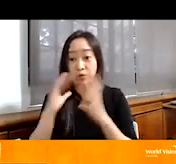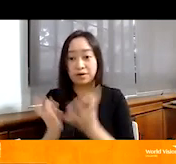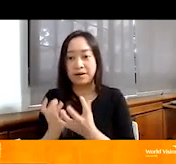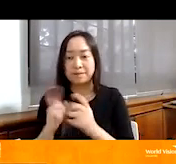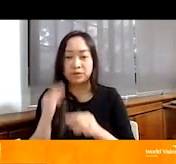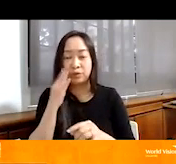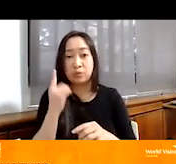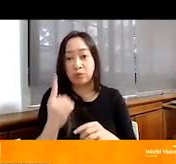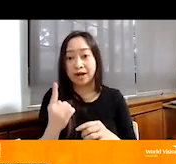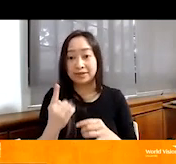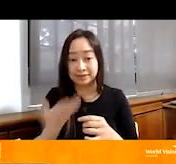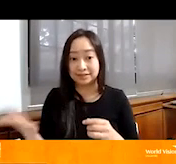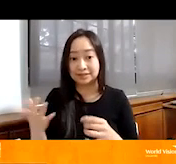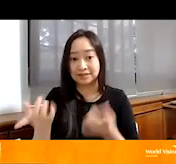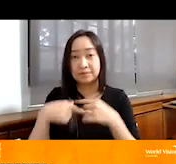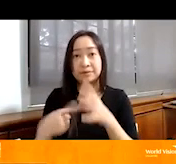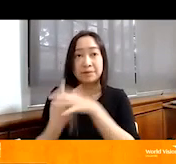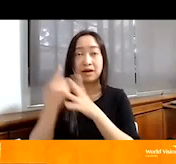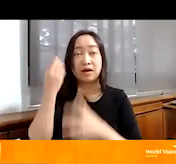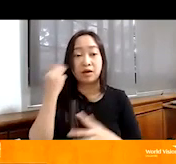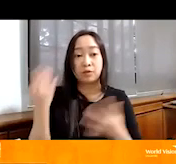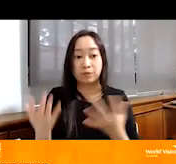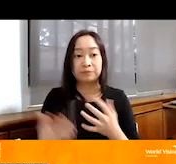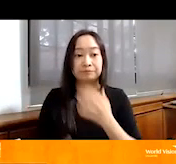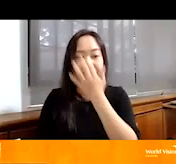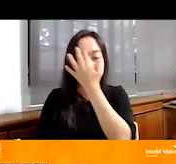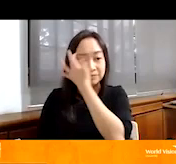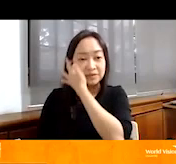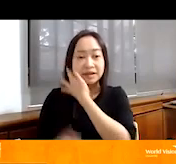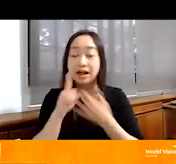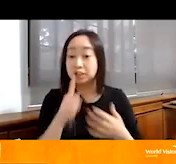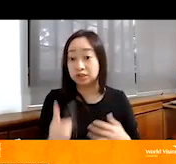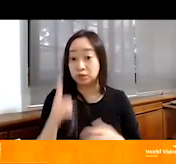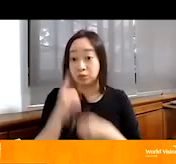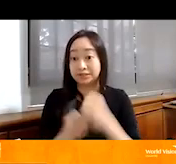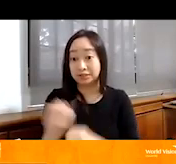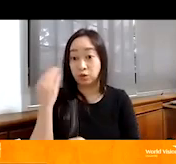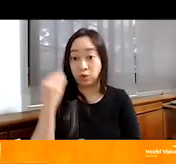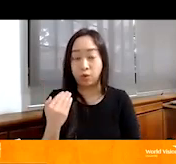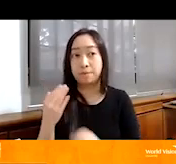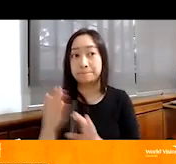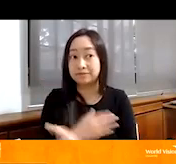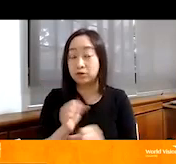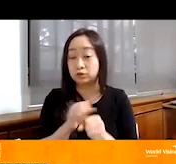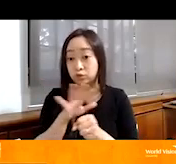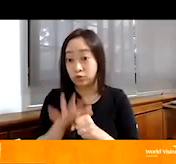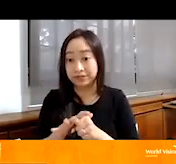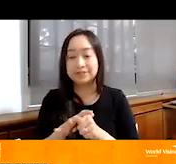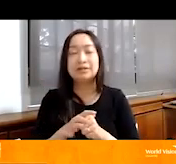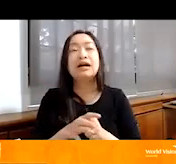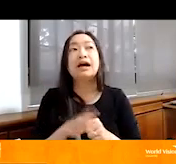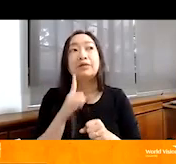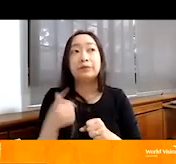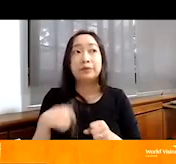that comes to mind from here is actually about a year or so ago, right before COVID-19, we had